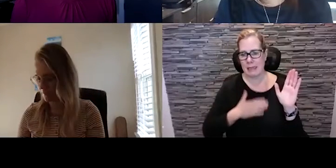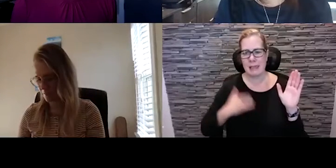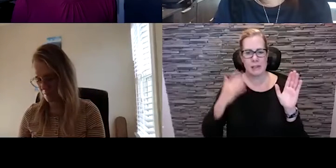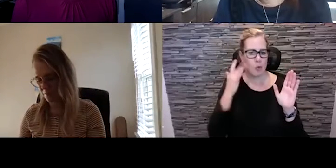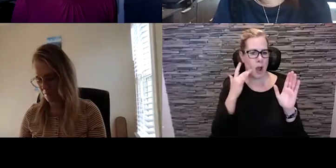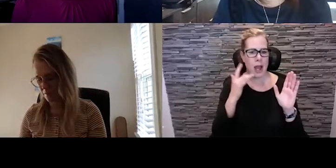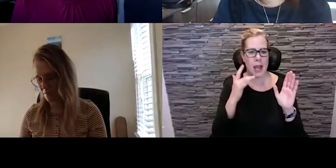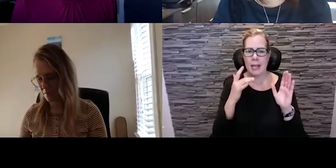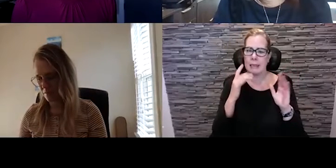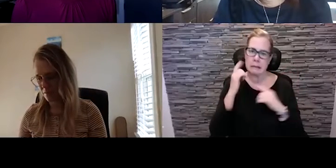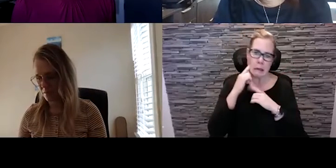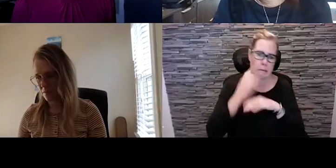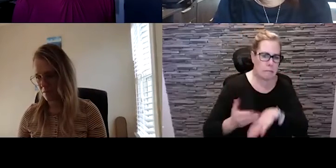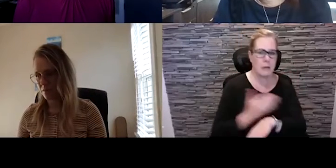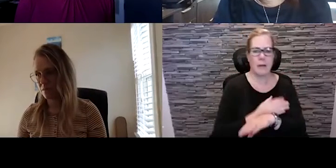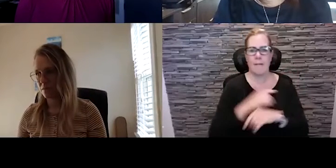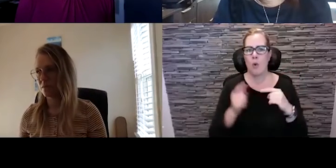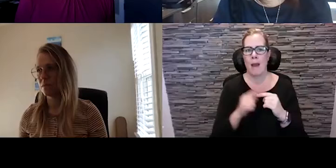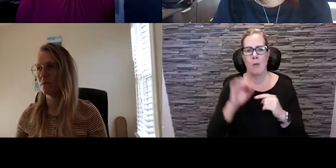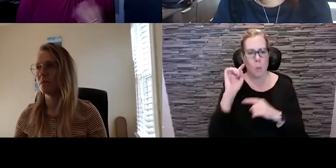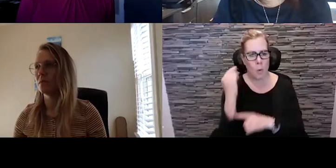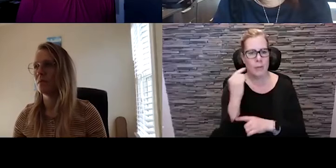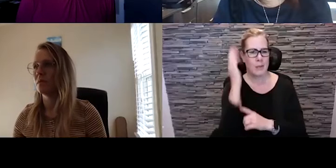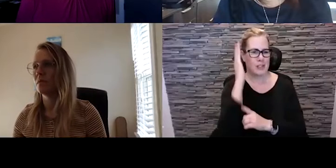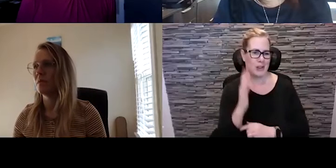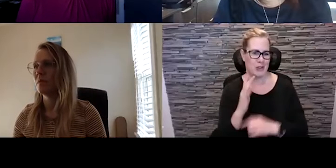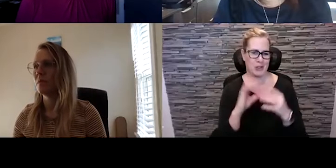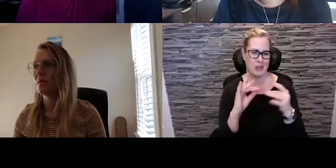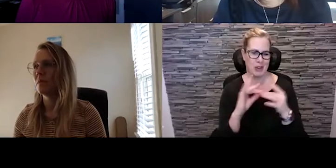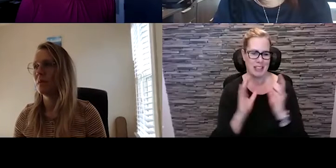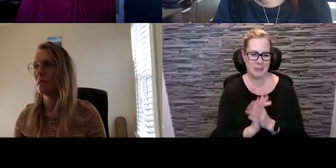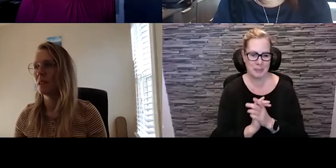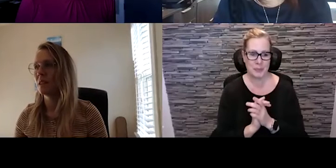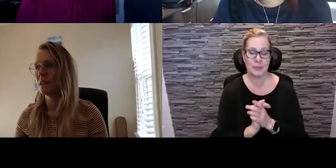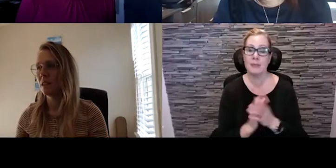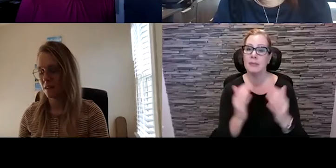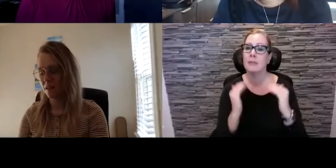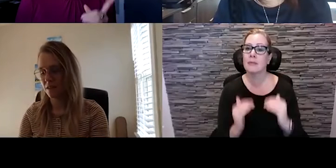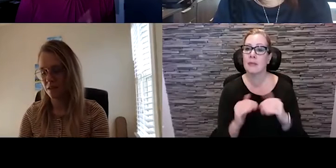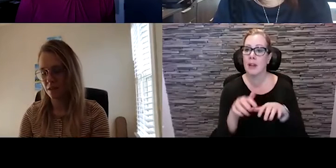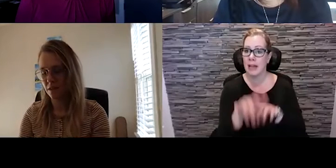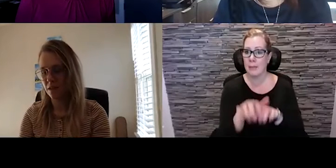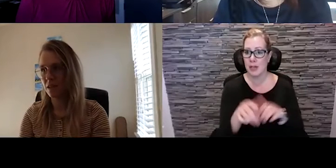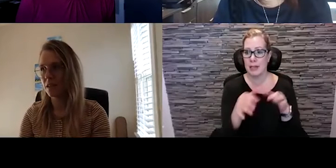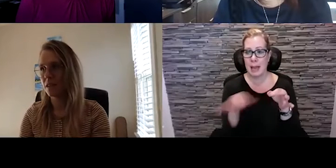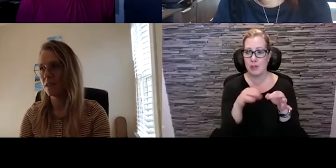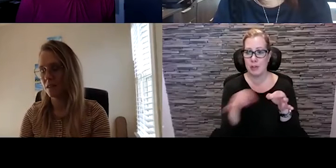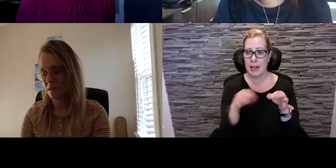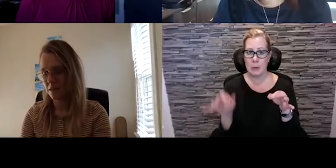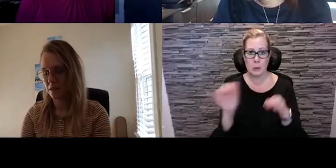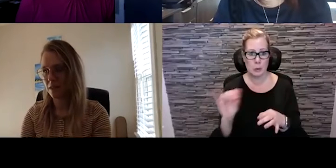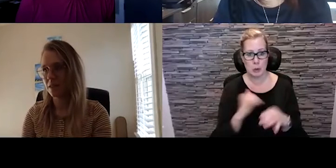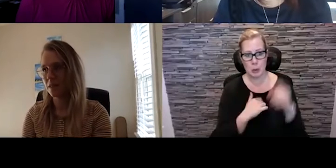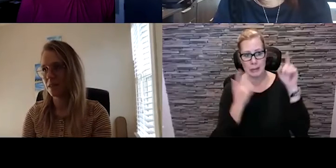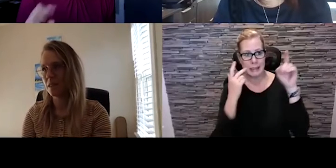quality of the conversation. The other thing that we have going on today is captioning services. You'll see at the top there's a Live